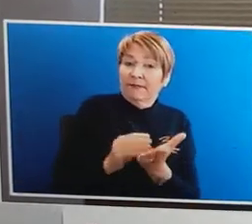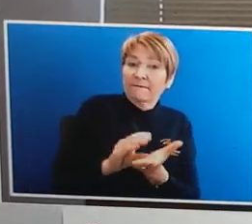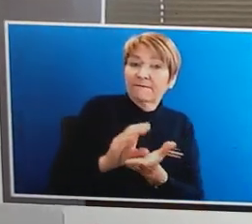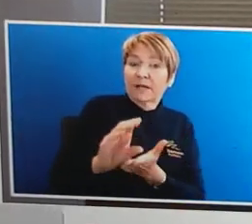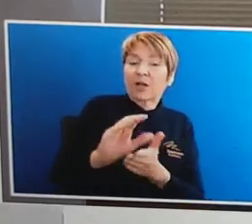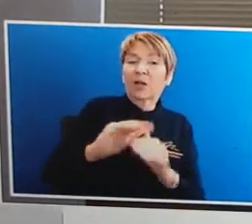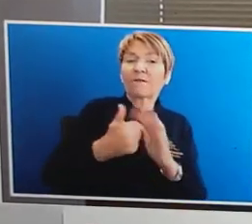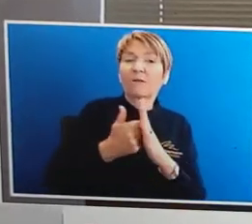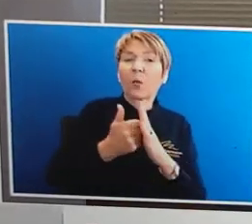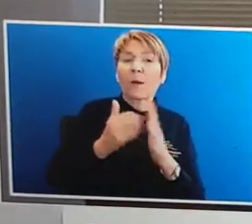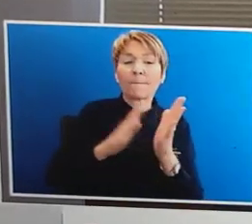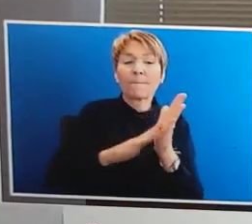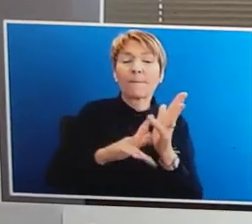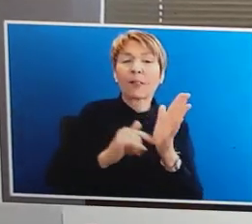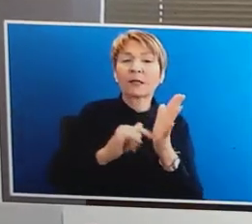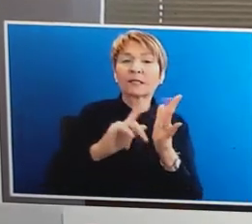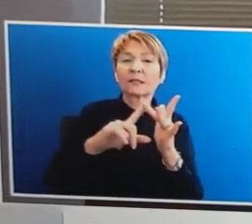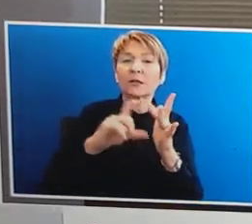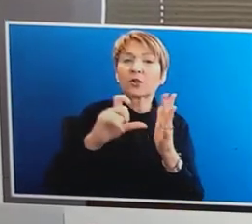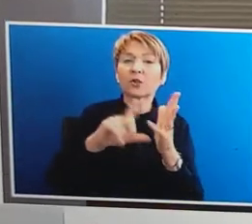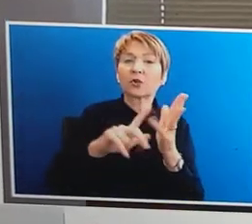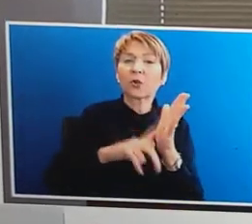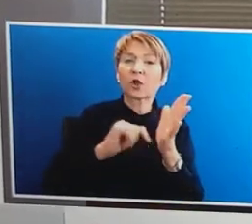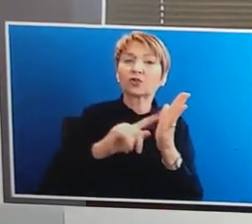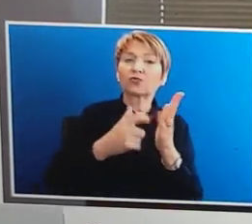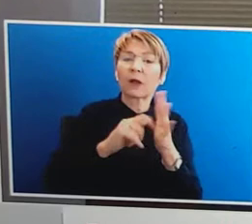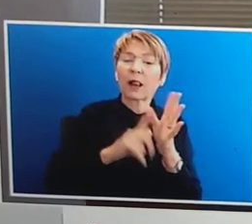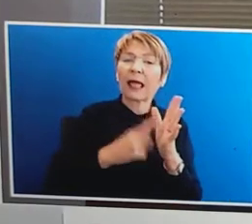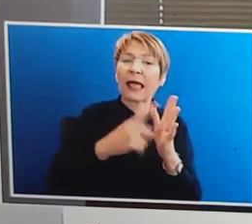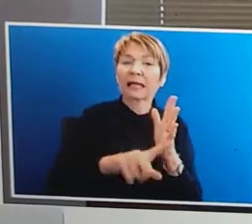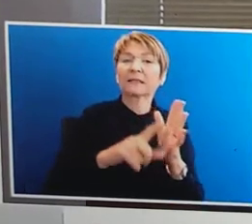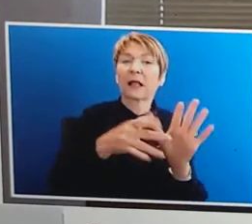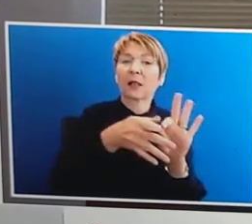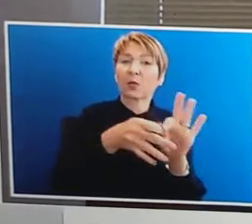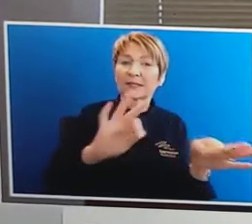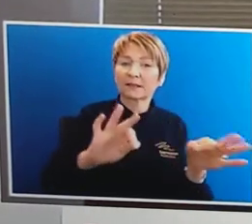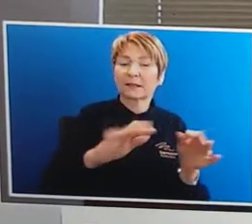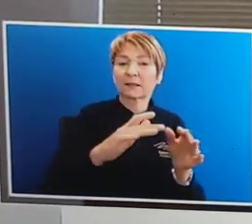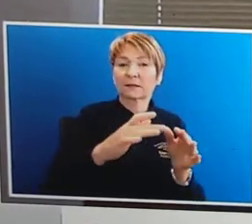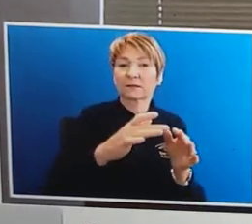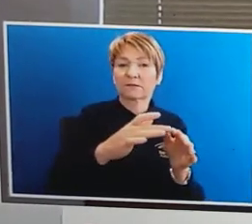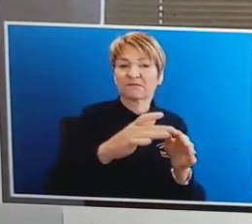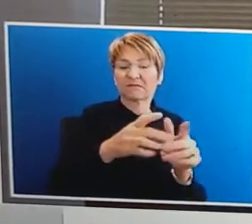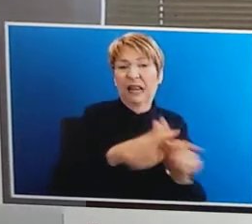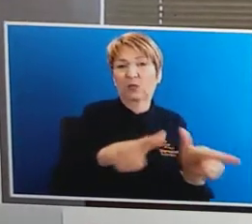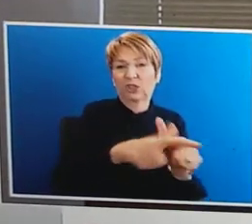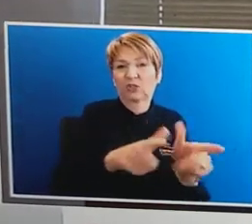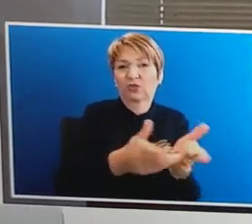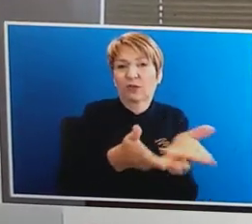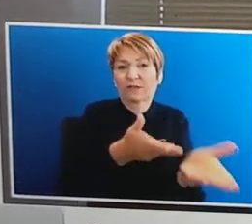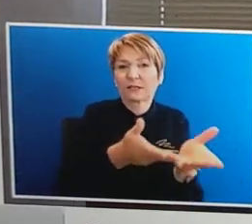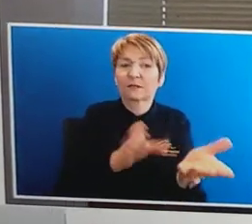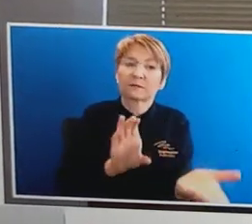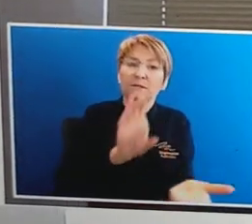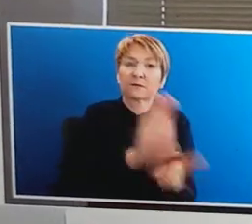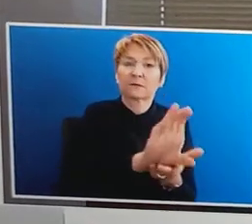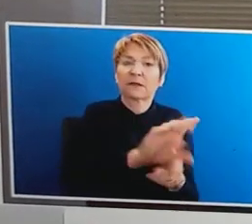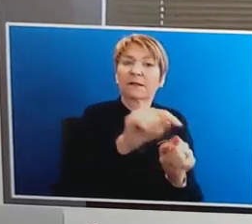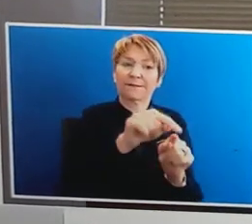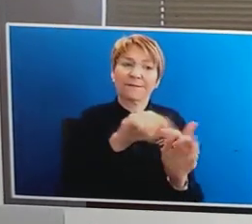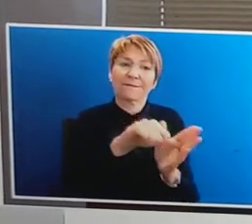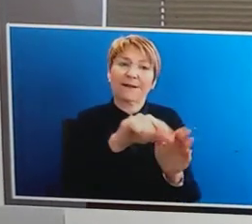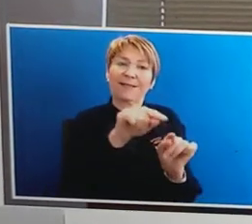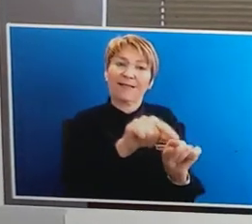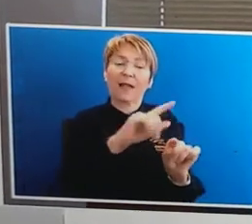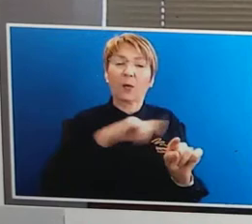multicultural and linguistic services as part of this budget, largely because we do recognise that